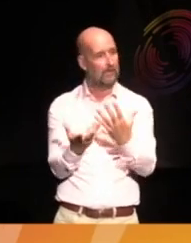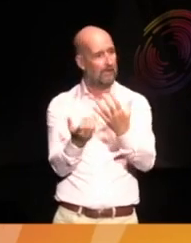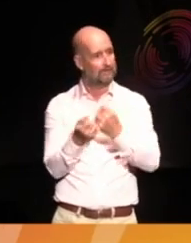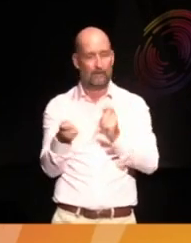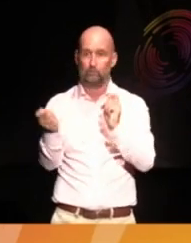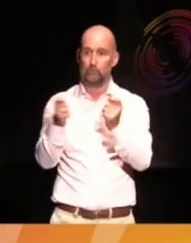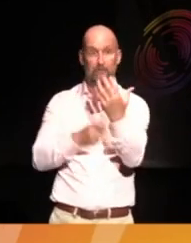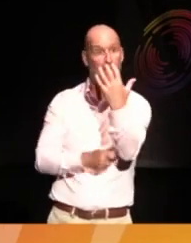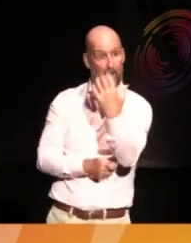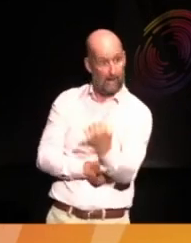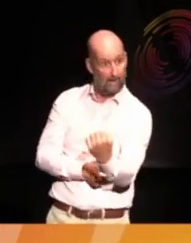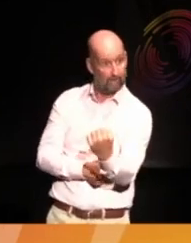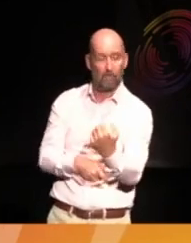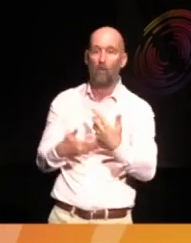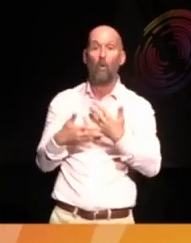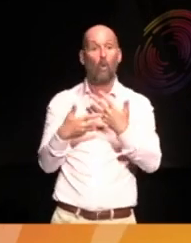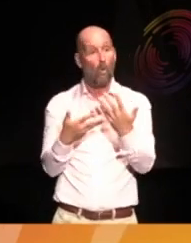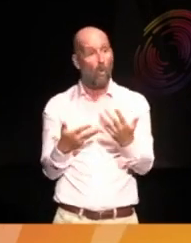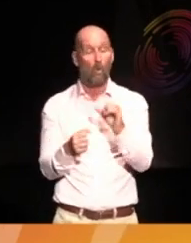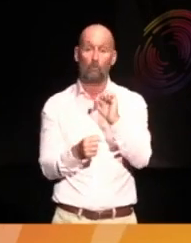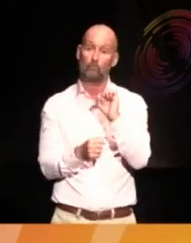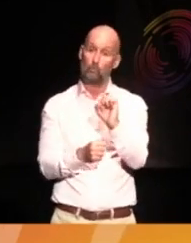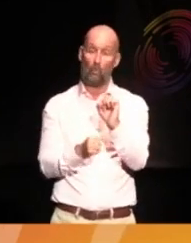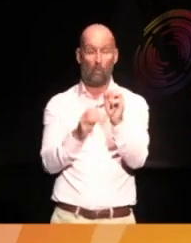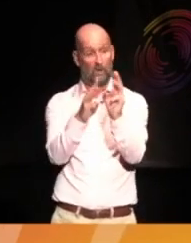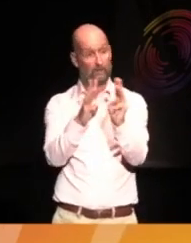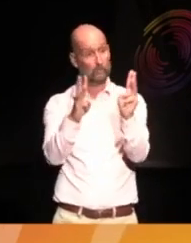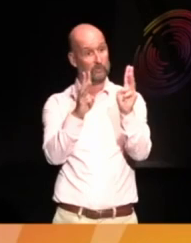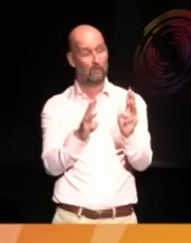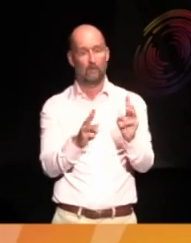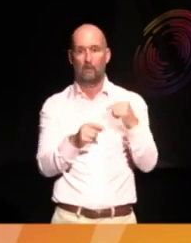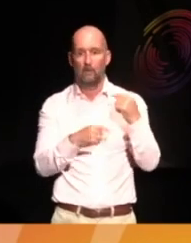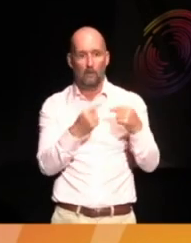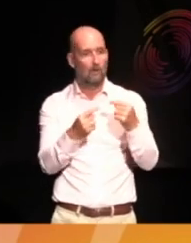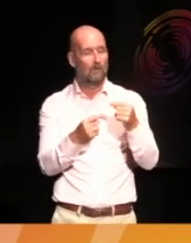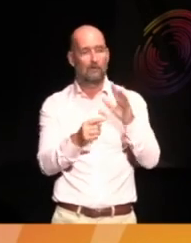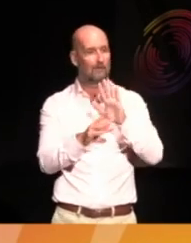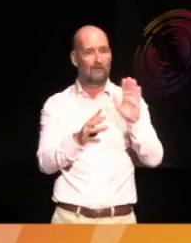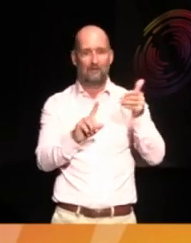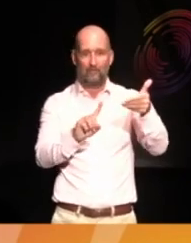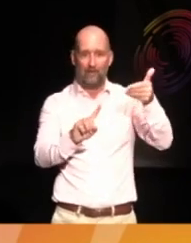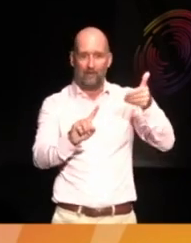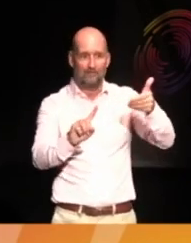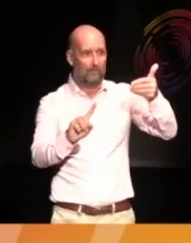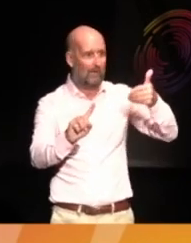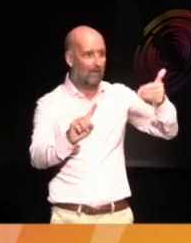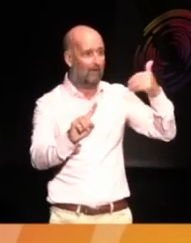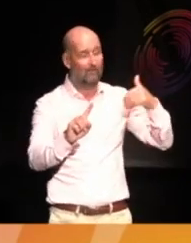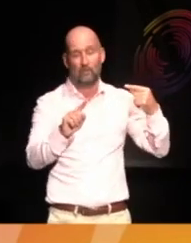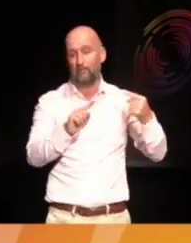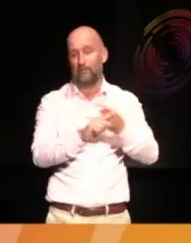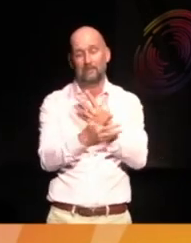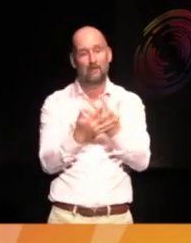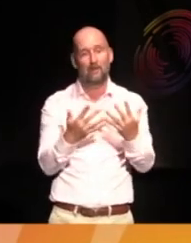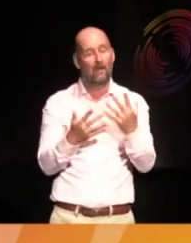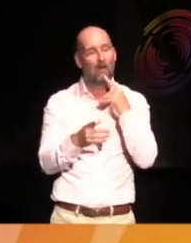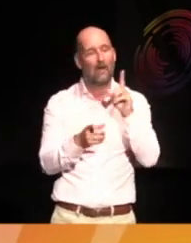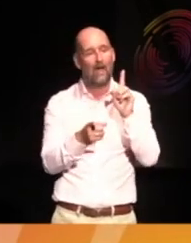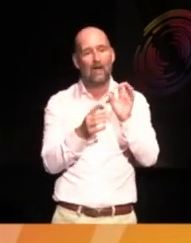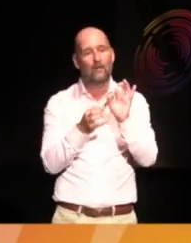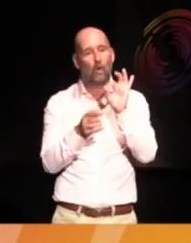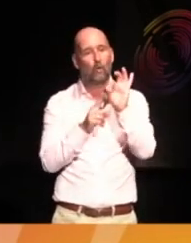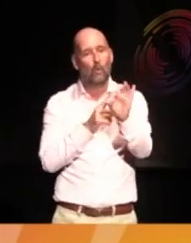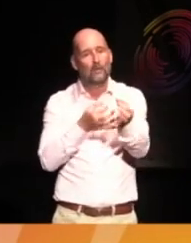change or you're going to be forever behind the curve and we miss so much. I'm not answering your